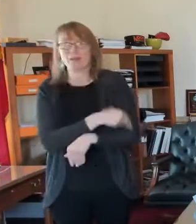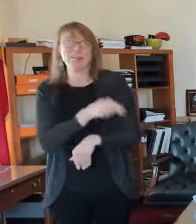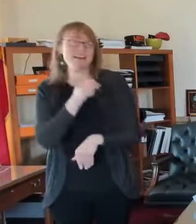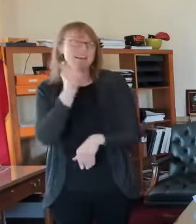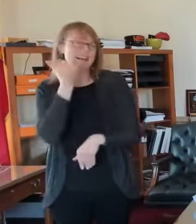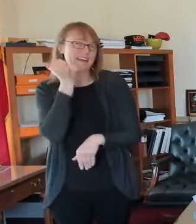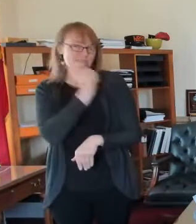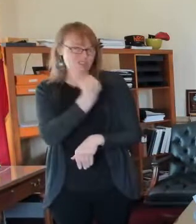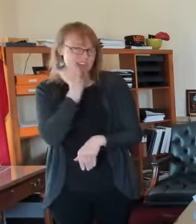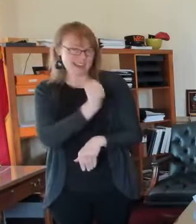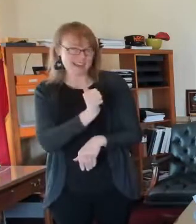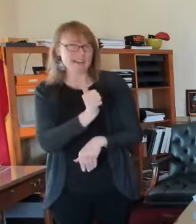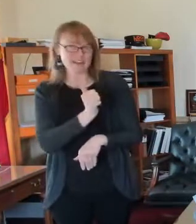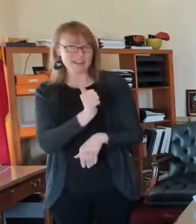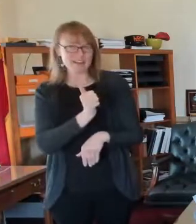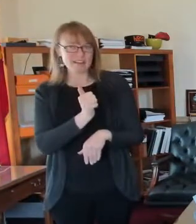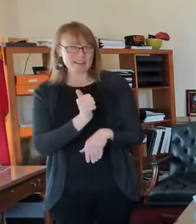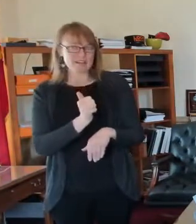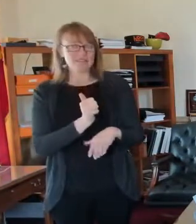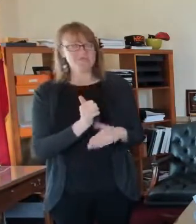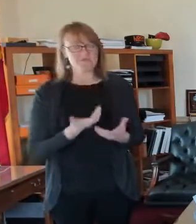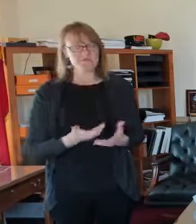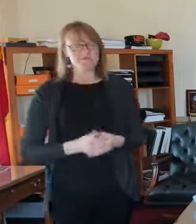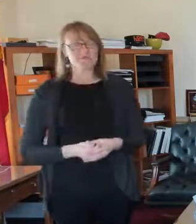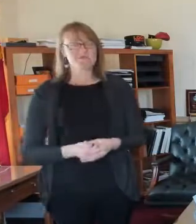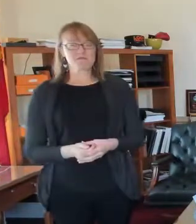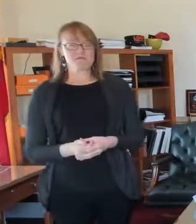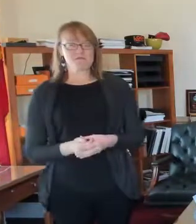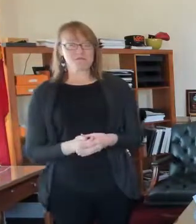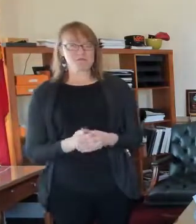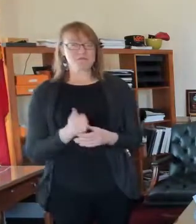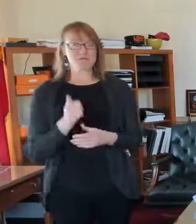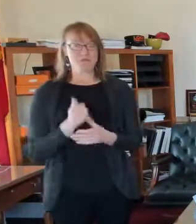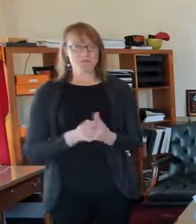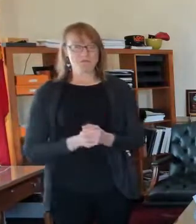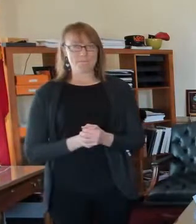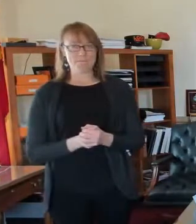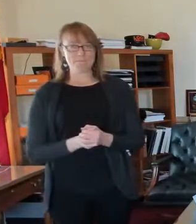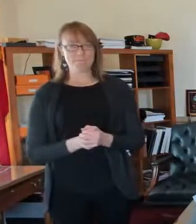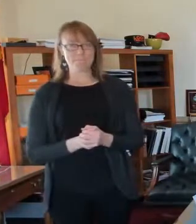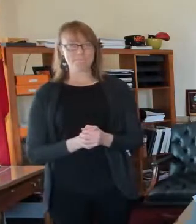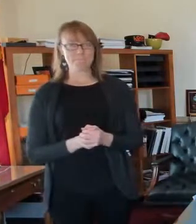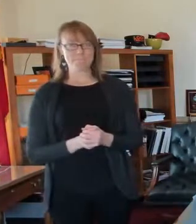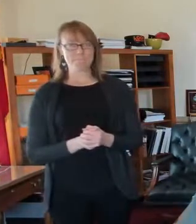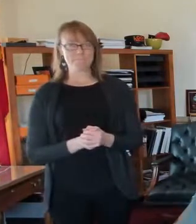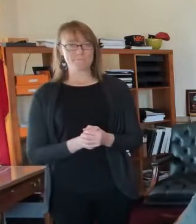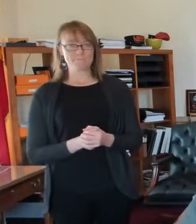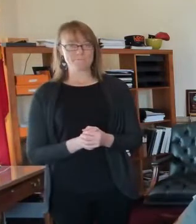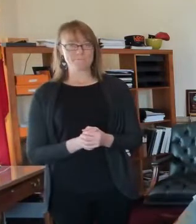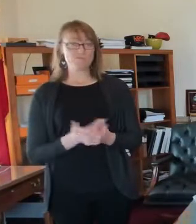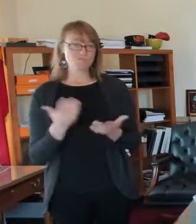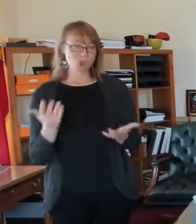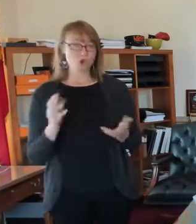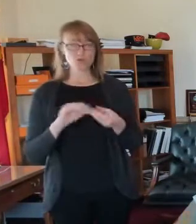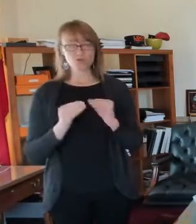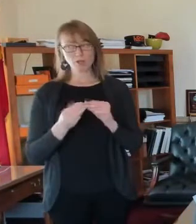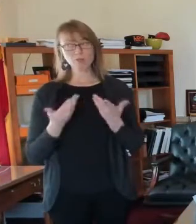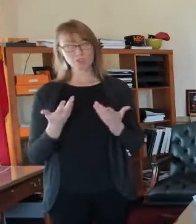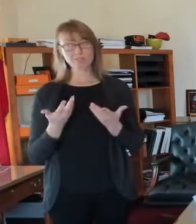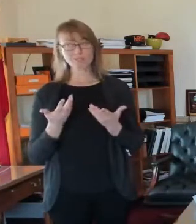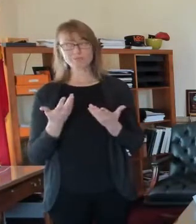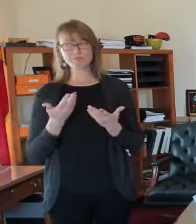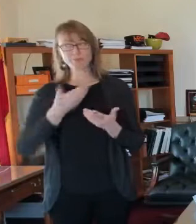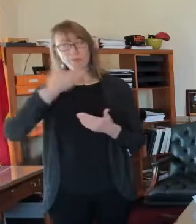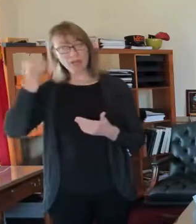to the hospital. So, um, much, much better numbers. Let me, I'm going to look back while